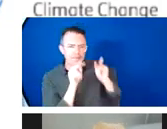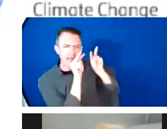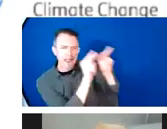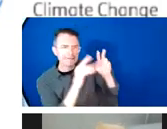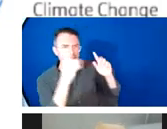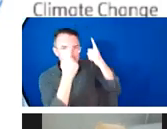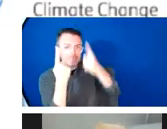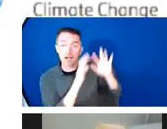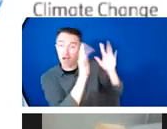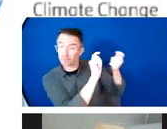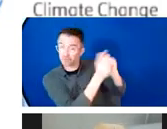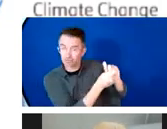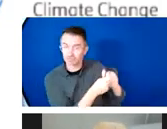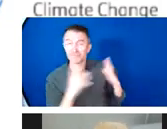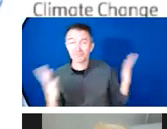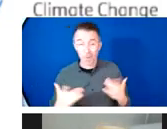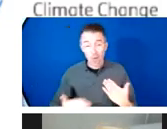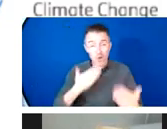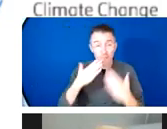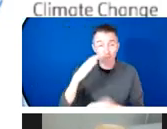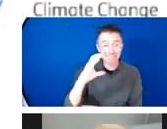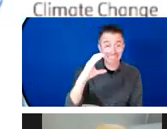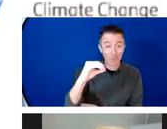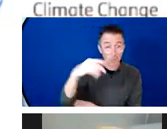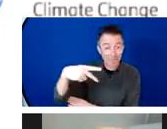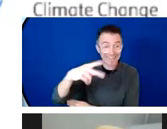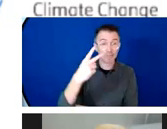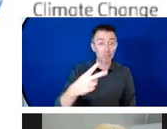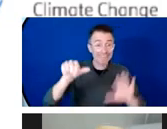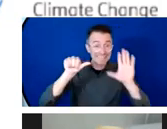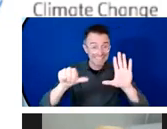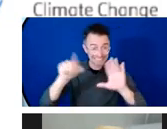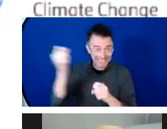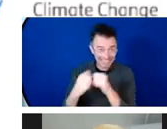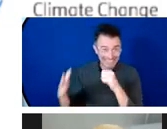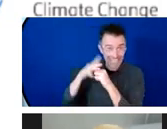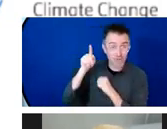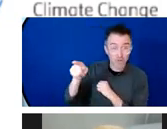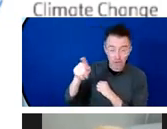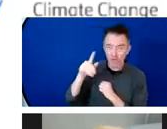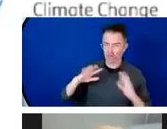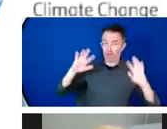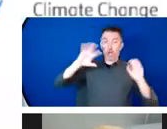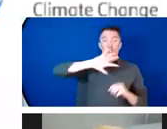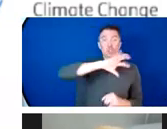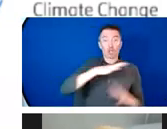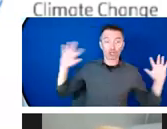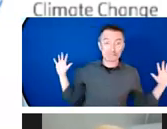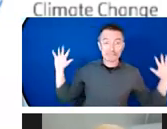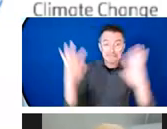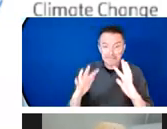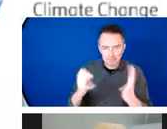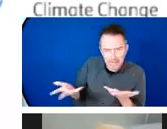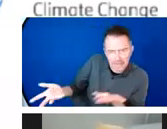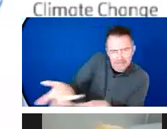the largest economies of the world honor the engagement of supplying the green